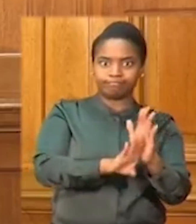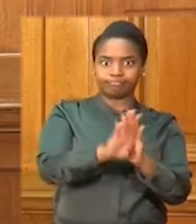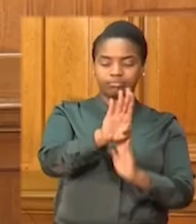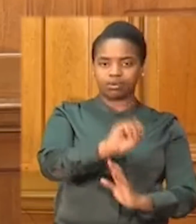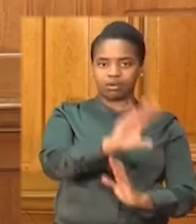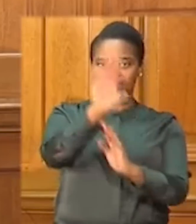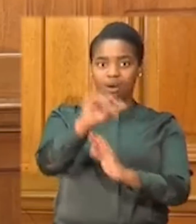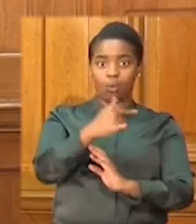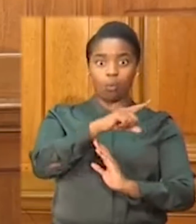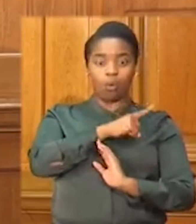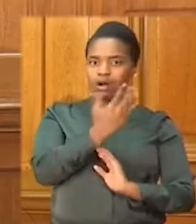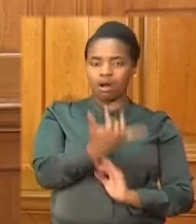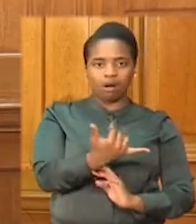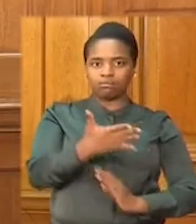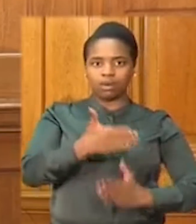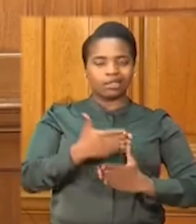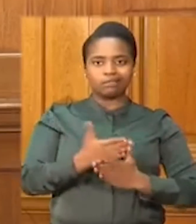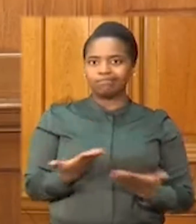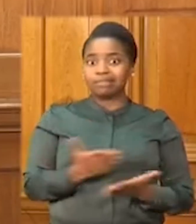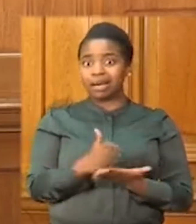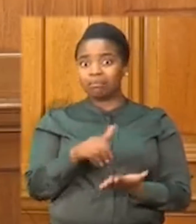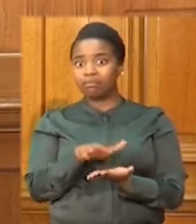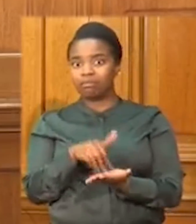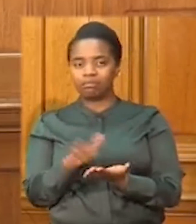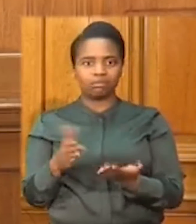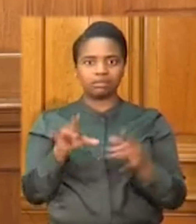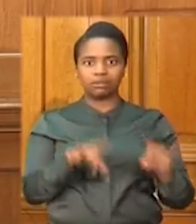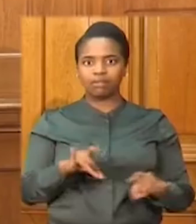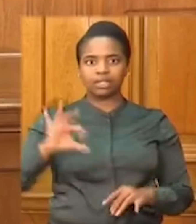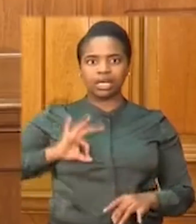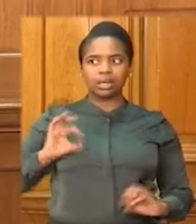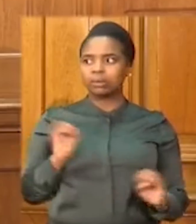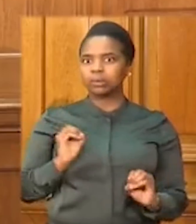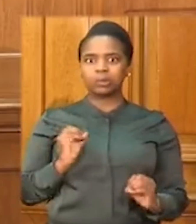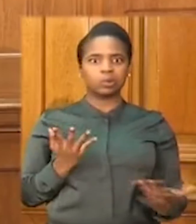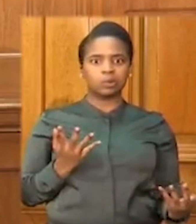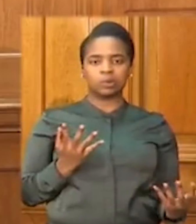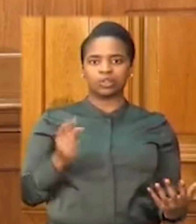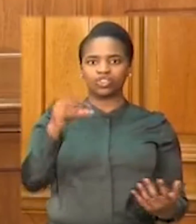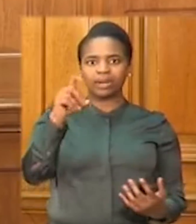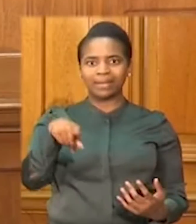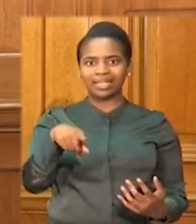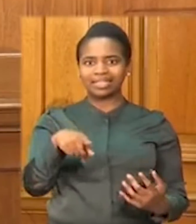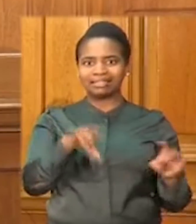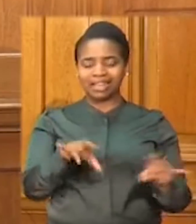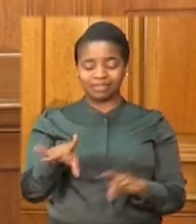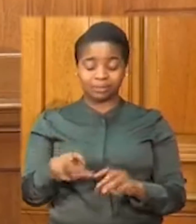disruption it is causing. Our economic response can be divided into three phases.